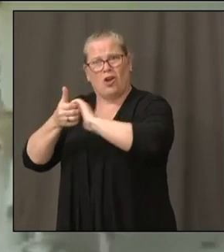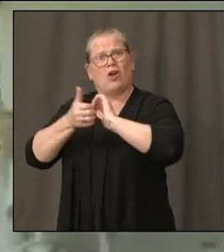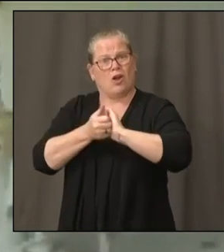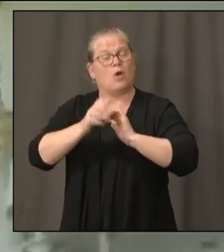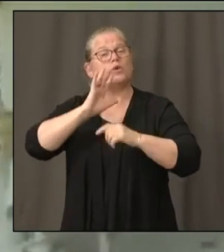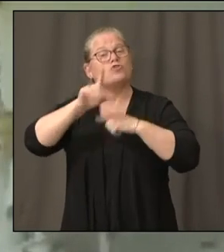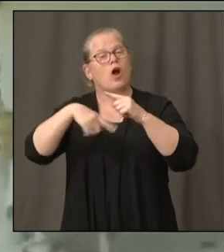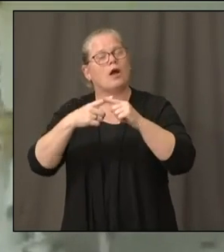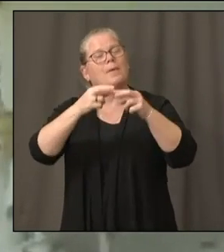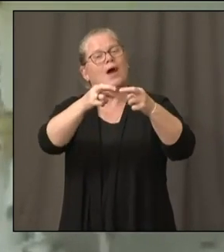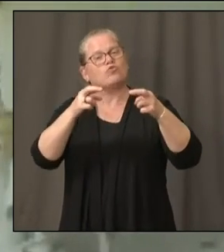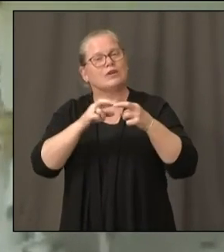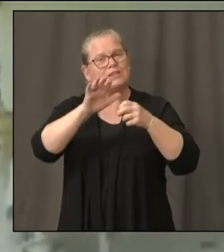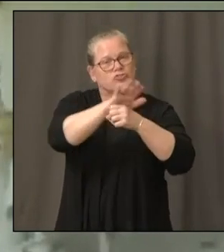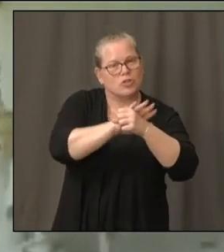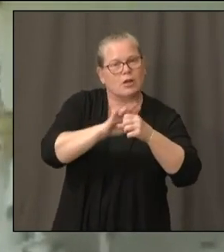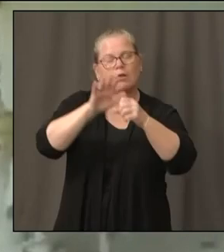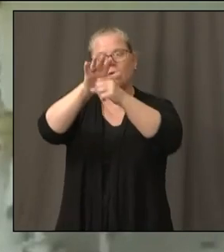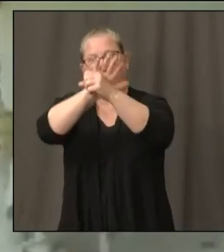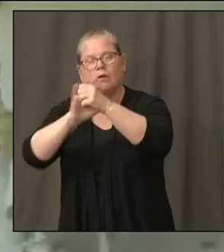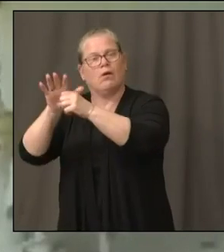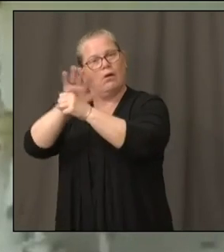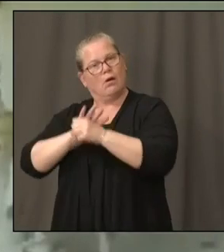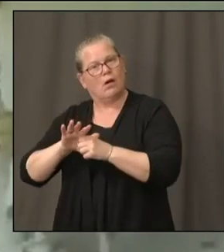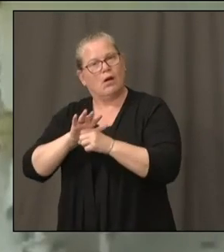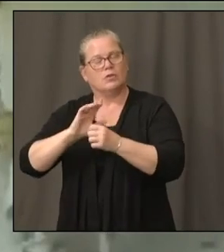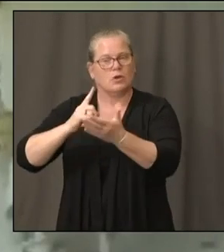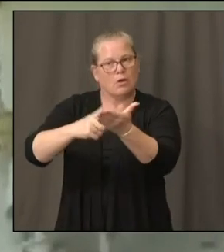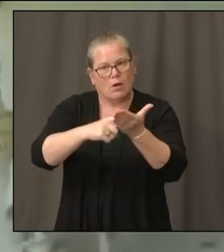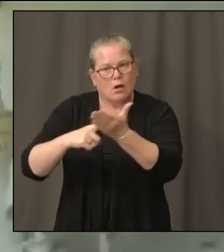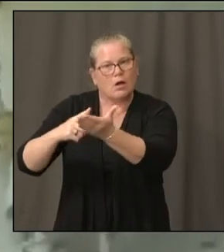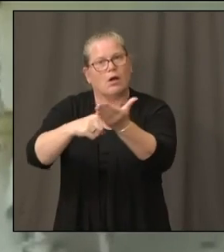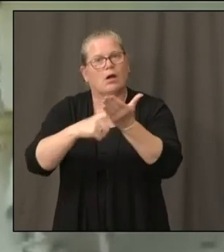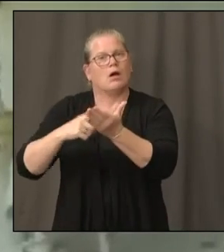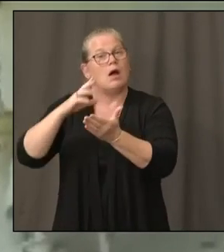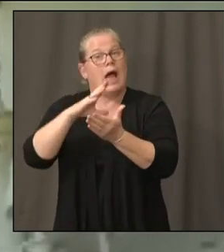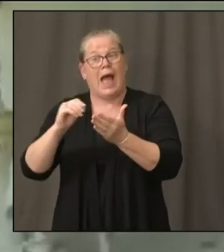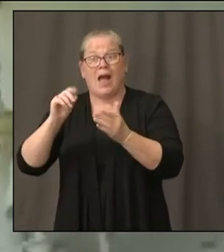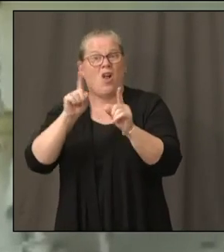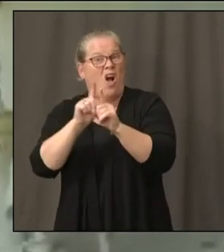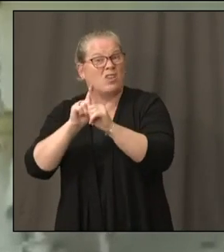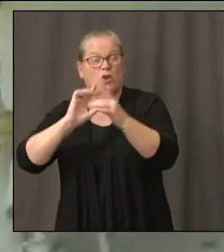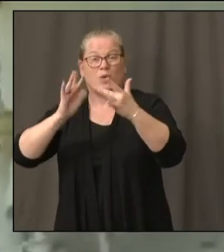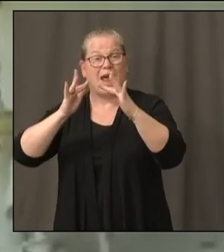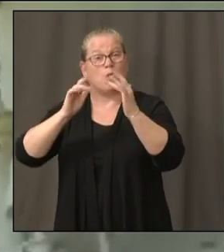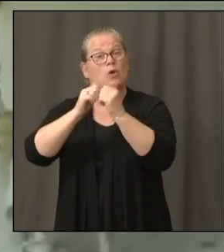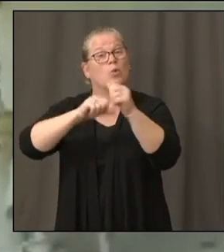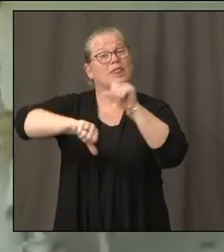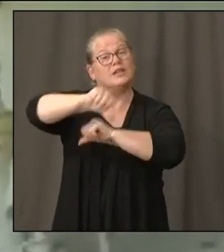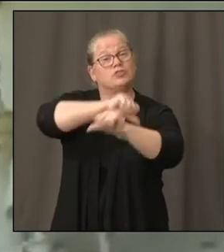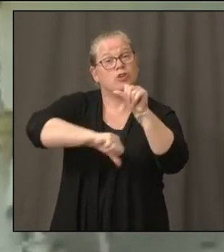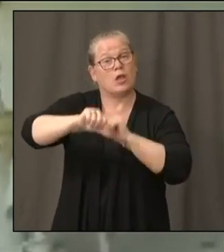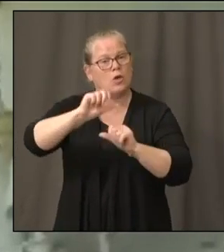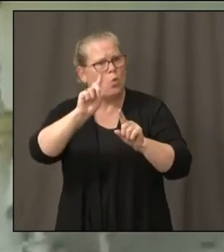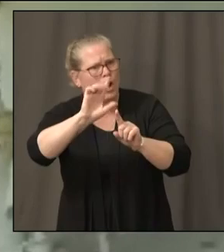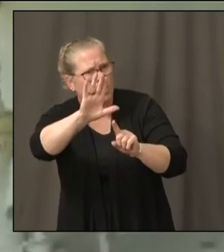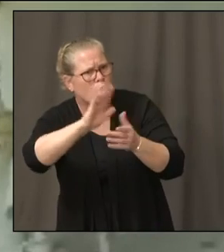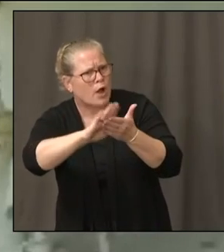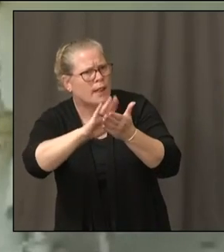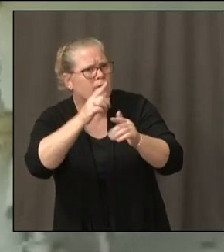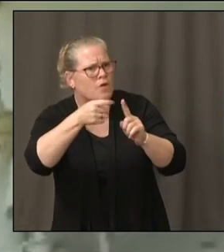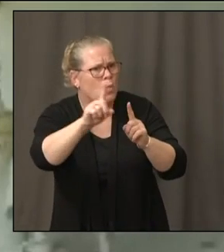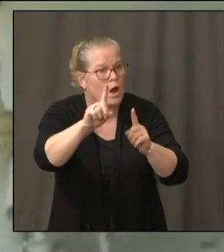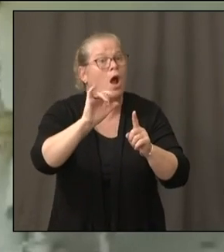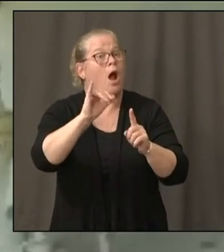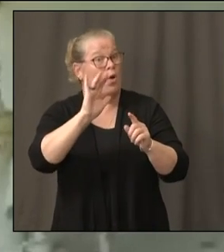to network, to talk about where's the best place to get whatever cleaning agents you need.